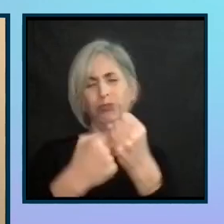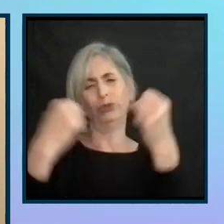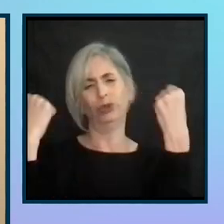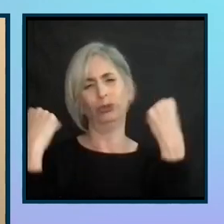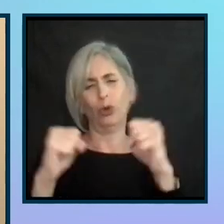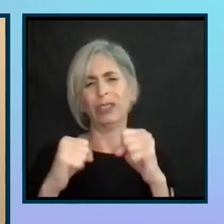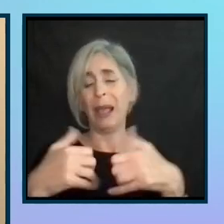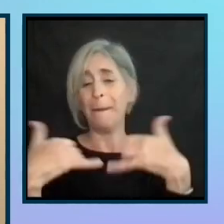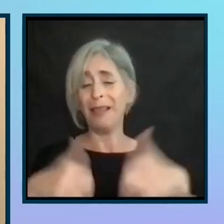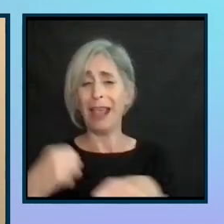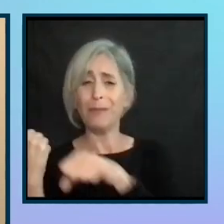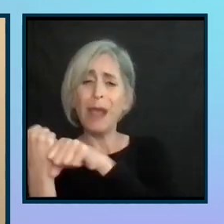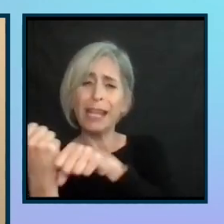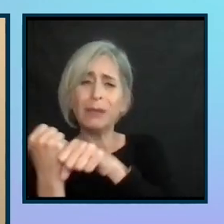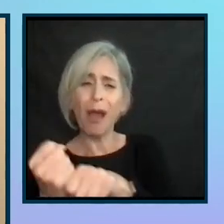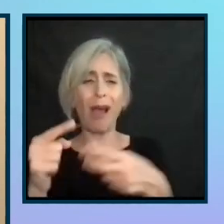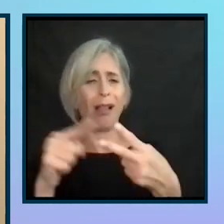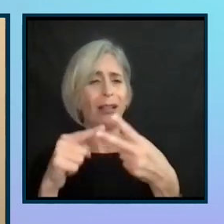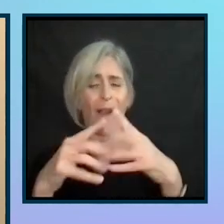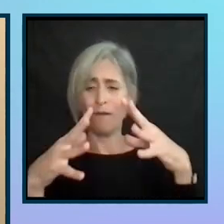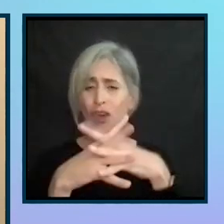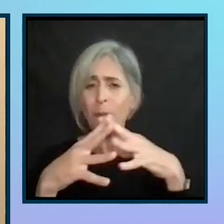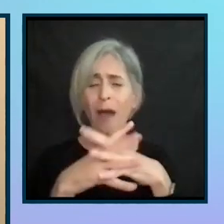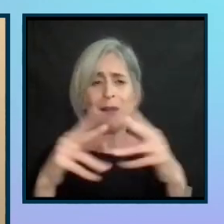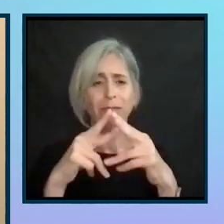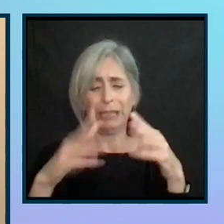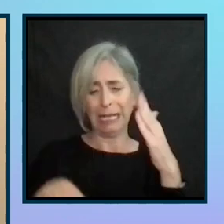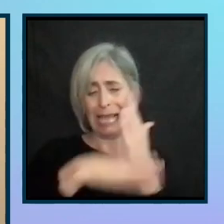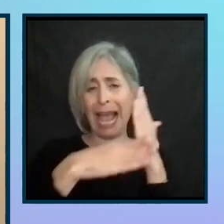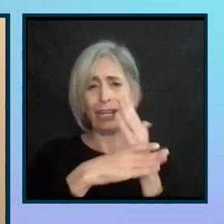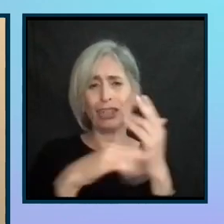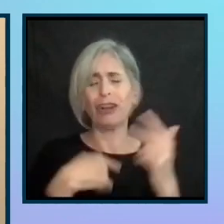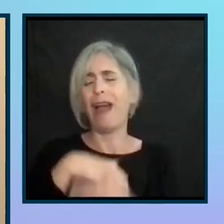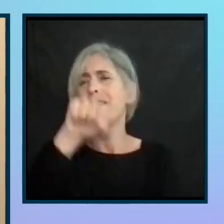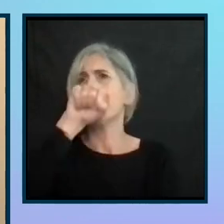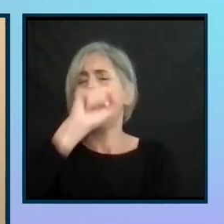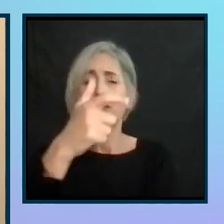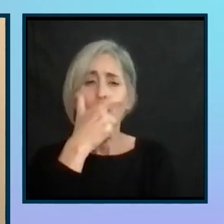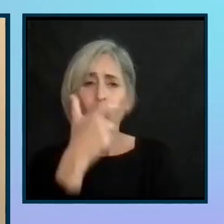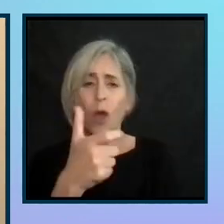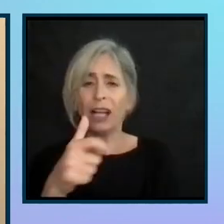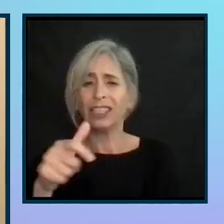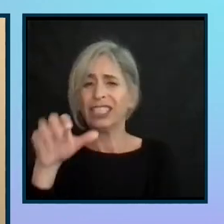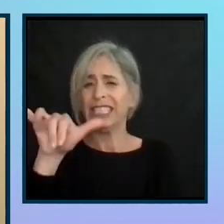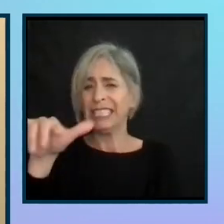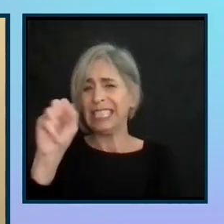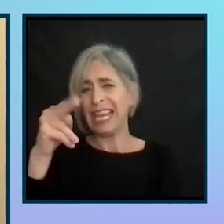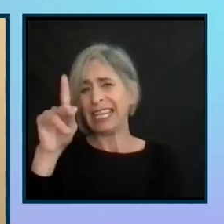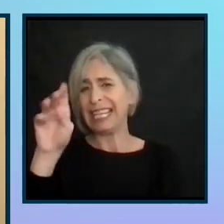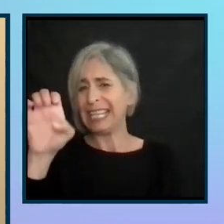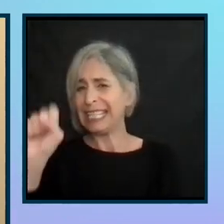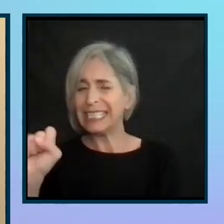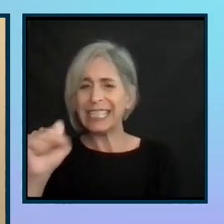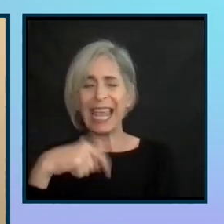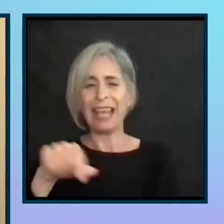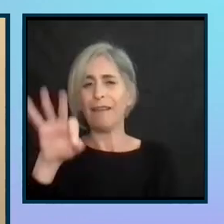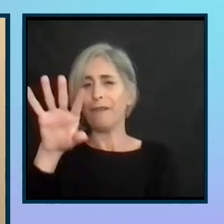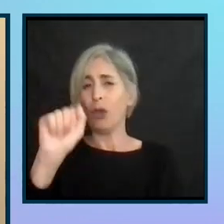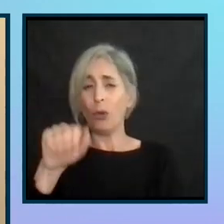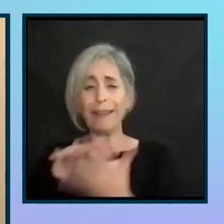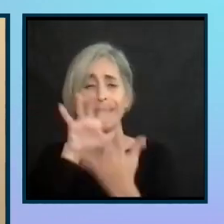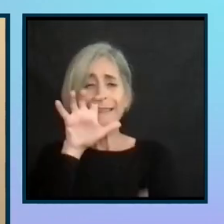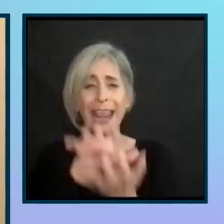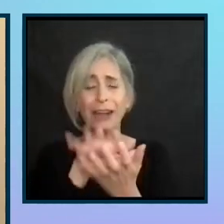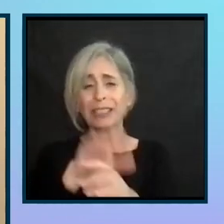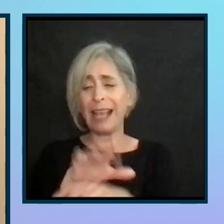I played baseball, football, and soccer. I loved watching my Yankees and Florida Gators on television. And then in the late